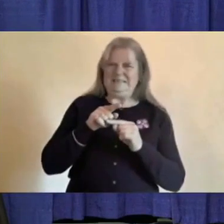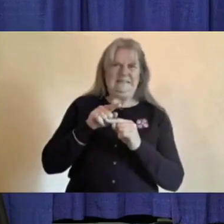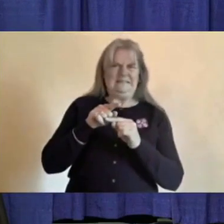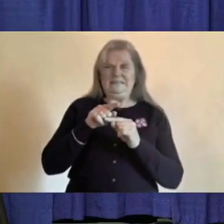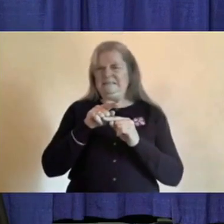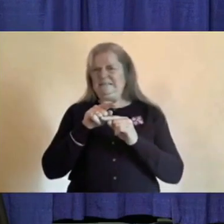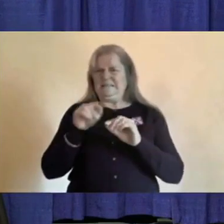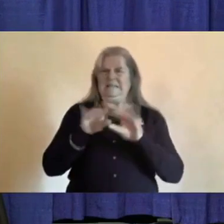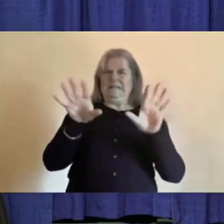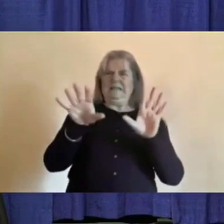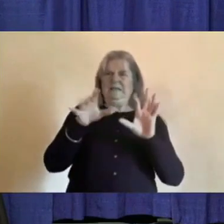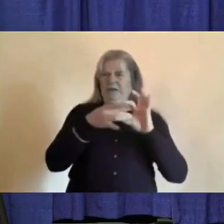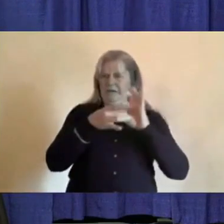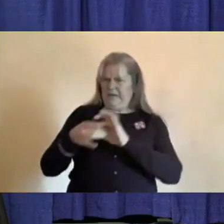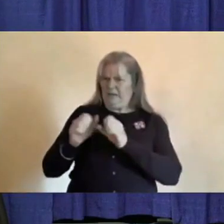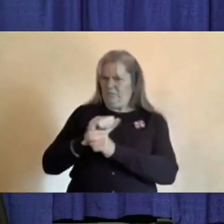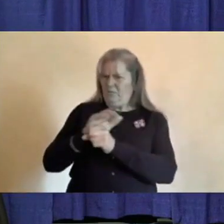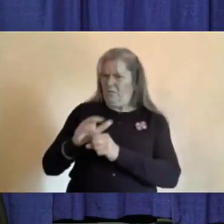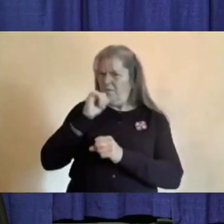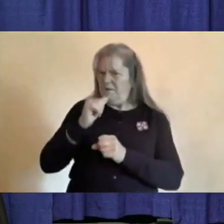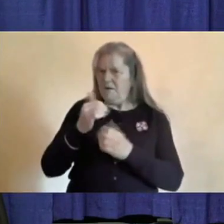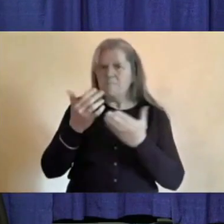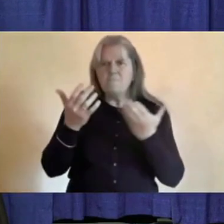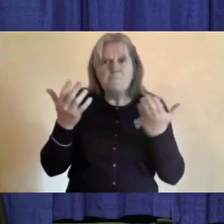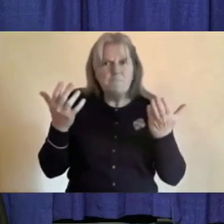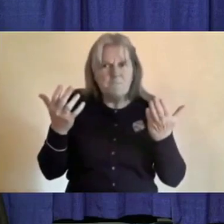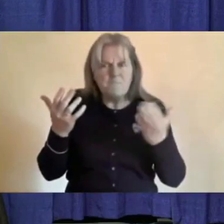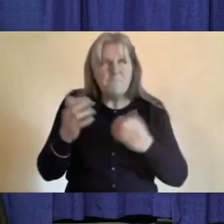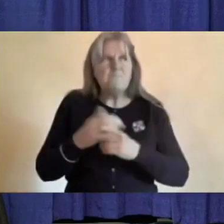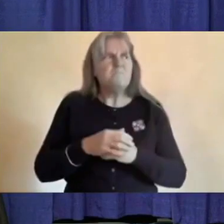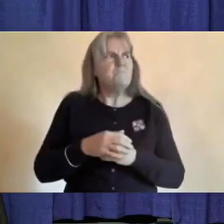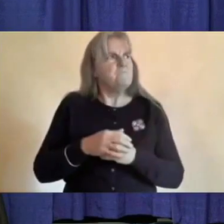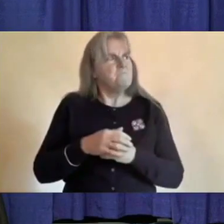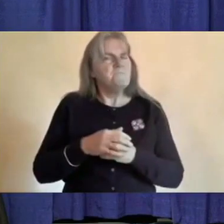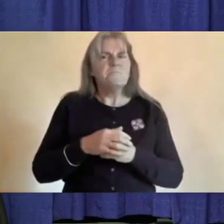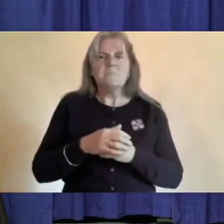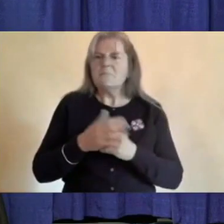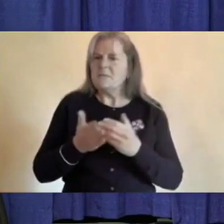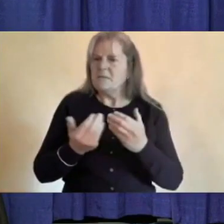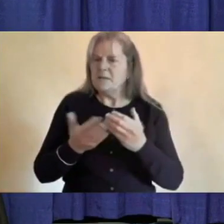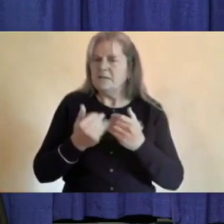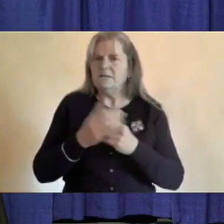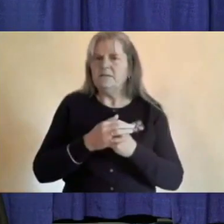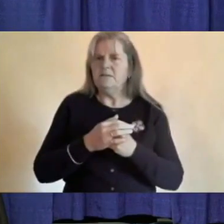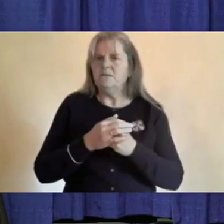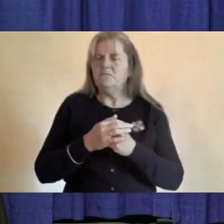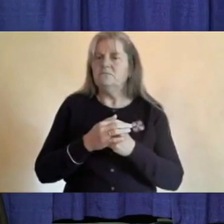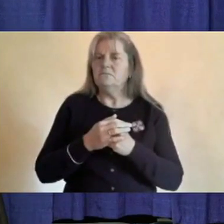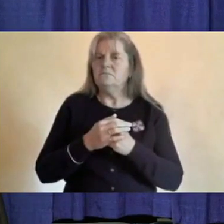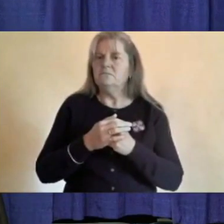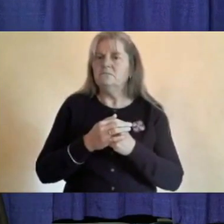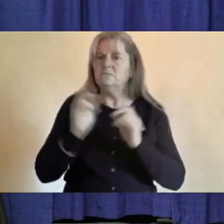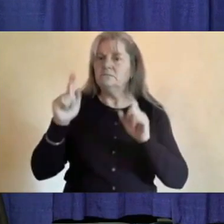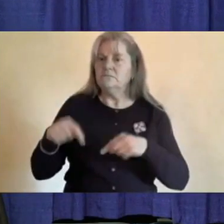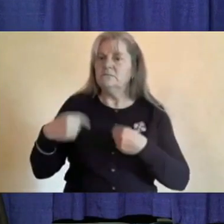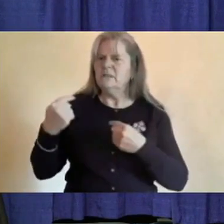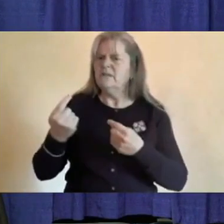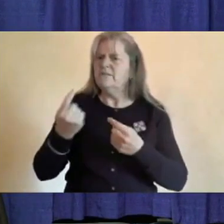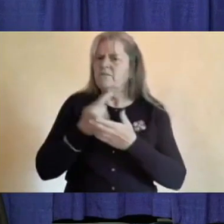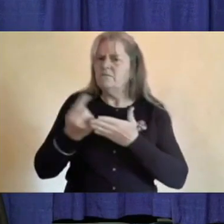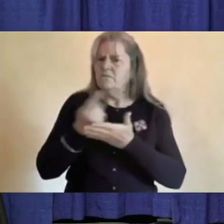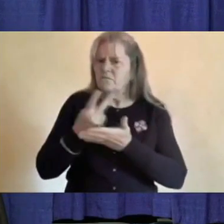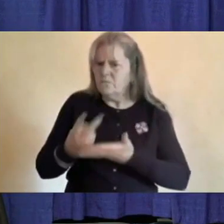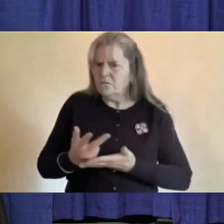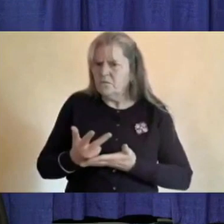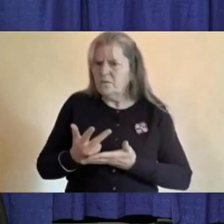-19 virus. Just as we have already seen over the last few weeks, we will be